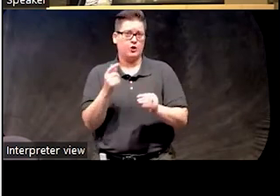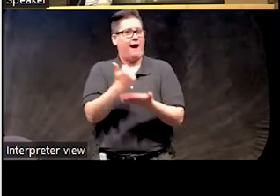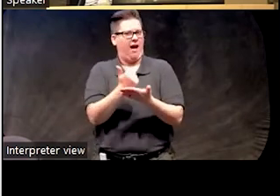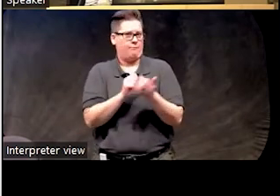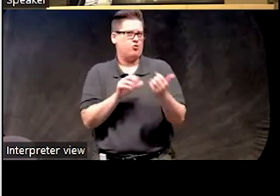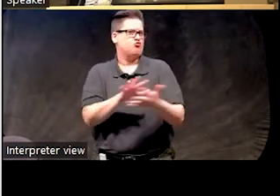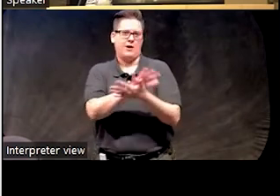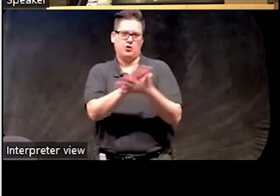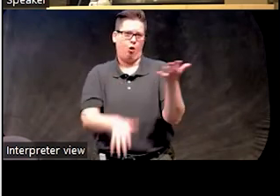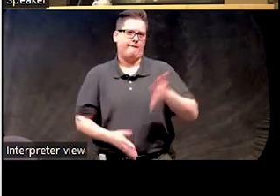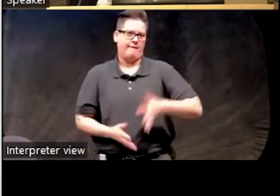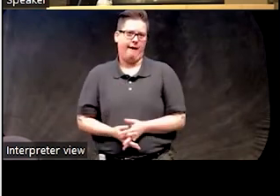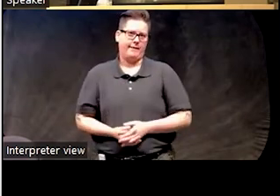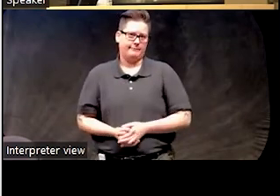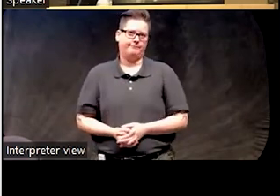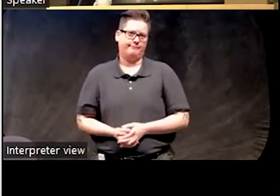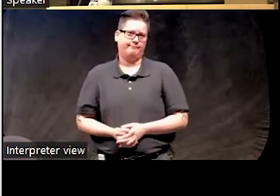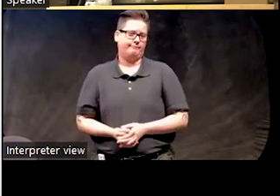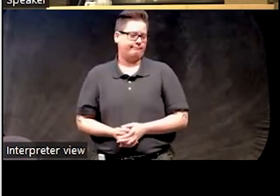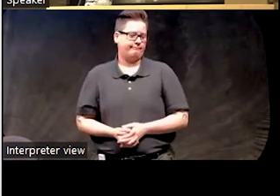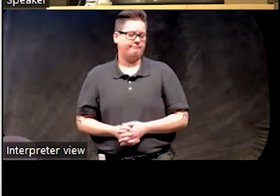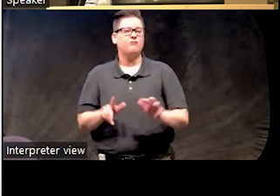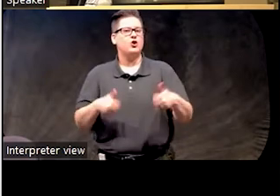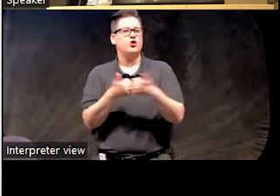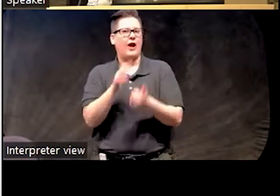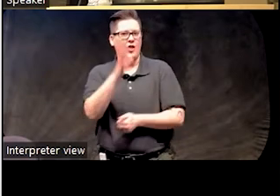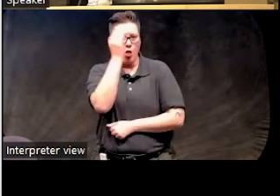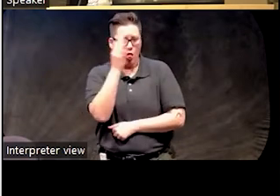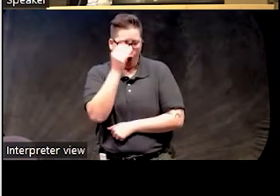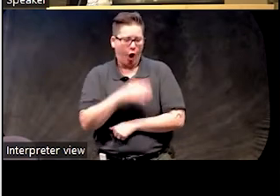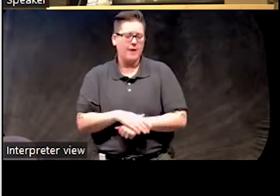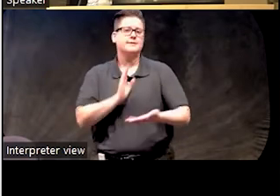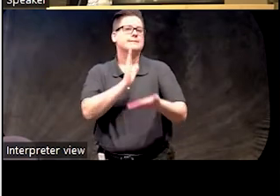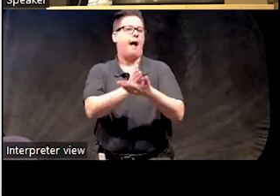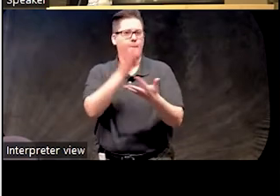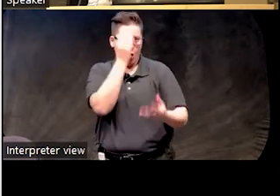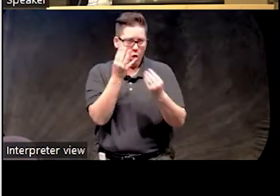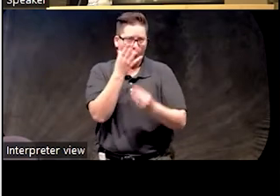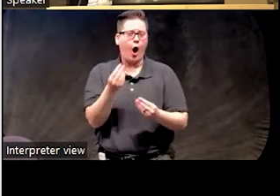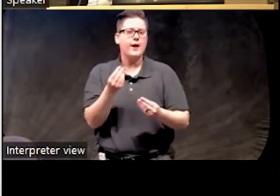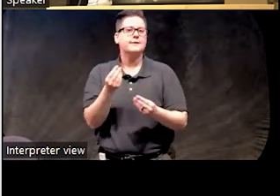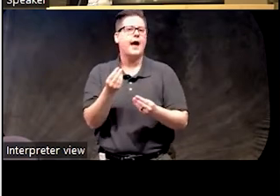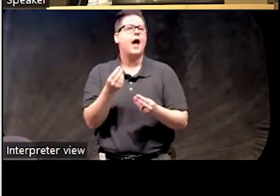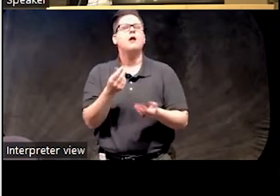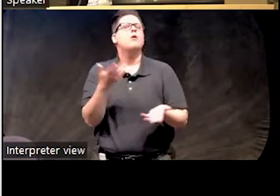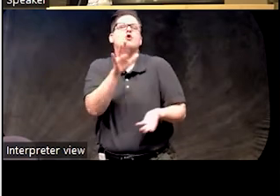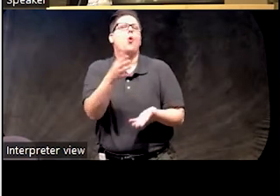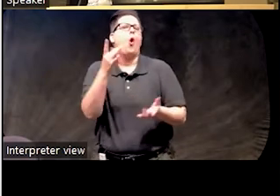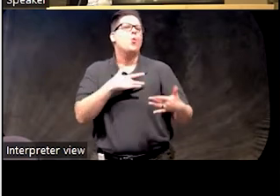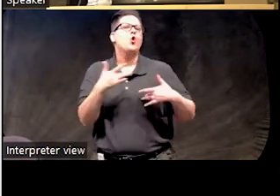to address those through challenging thoughts, thought-stopping, and weighing evidence of their worries.